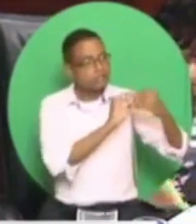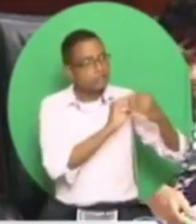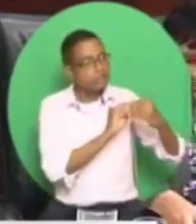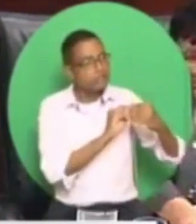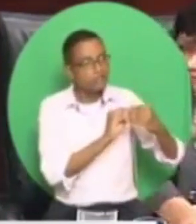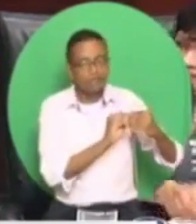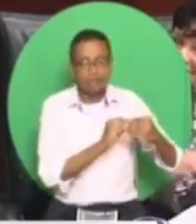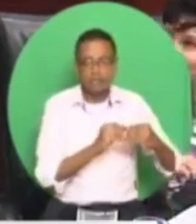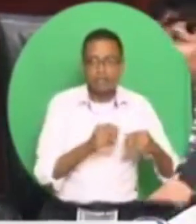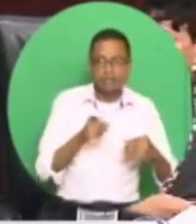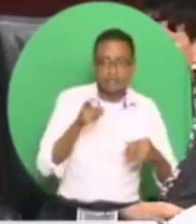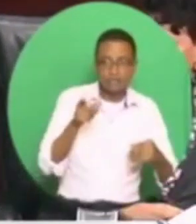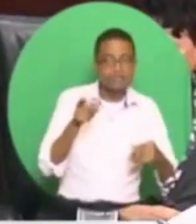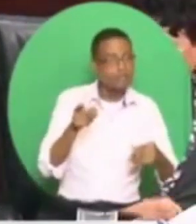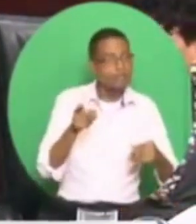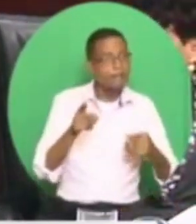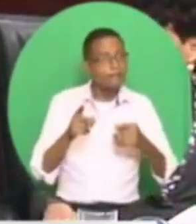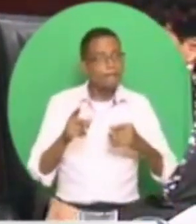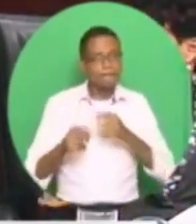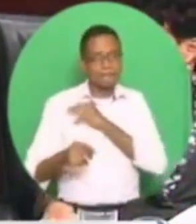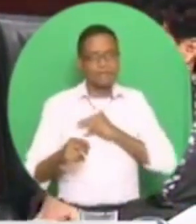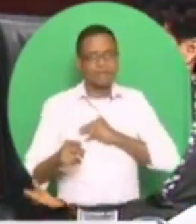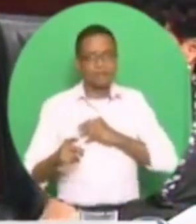He was at his nastiest best.